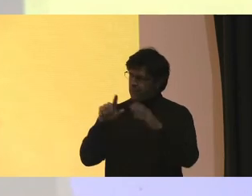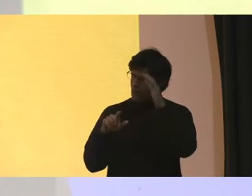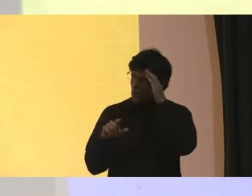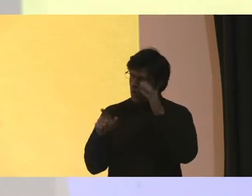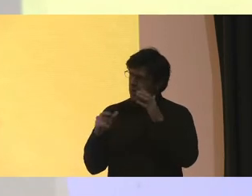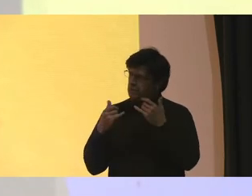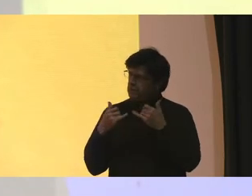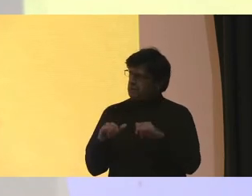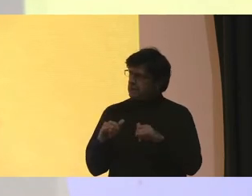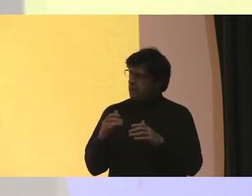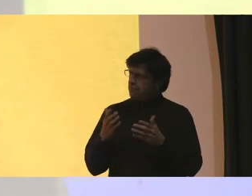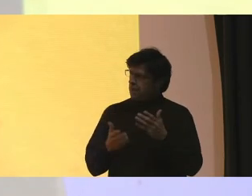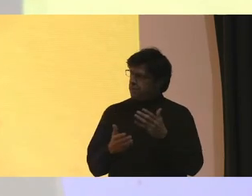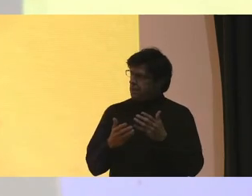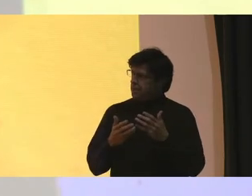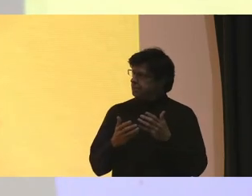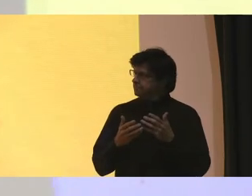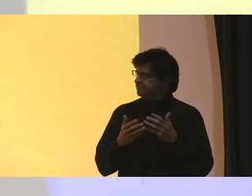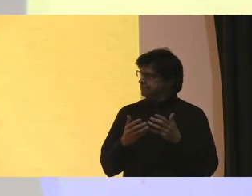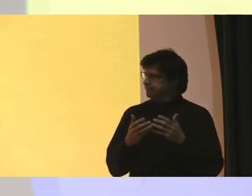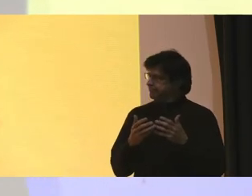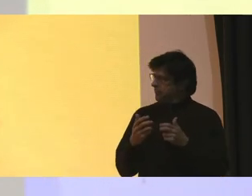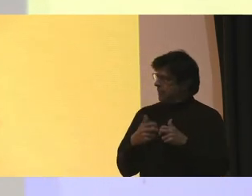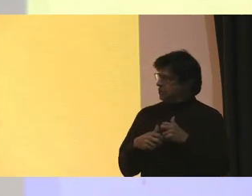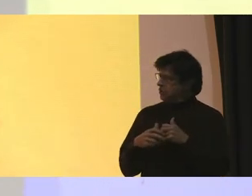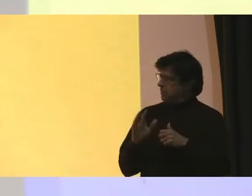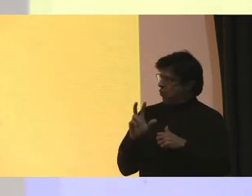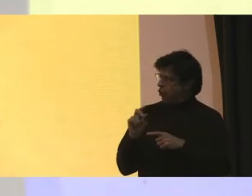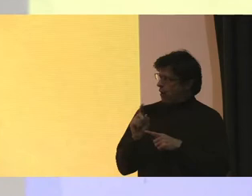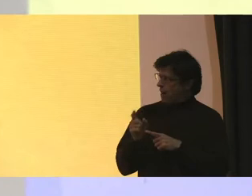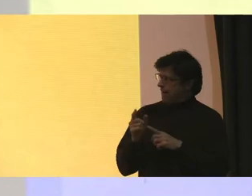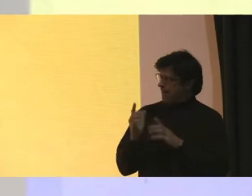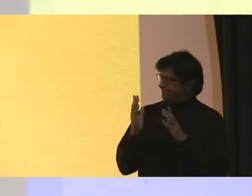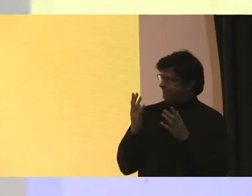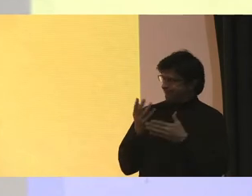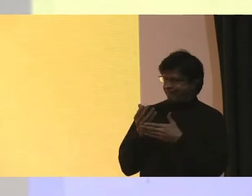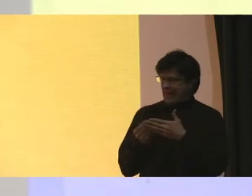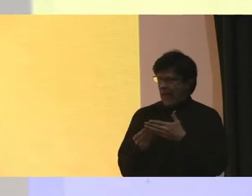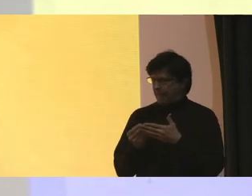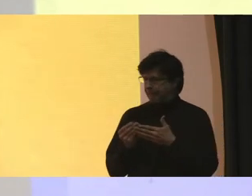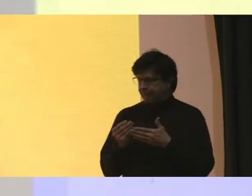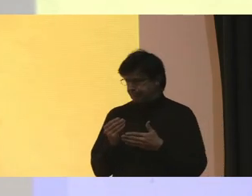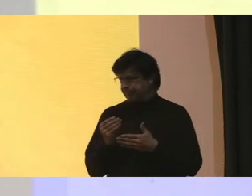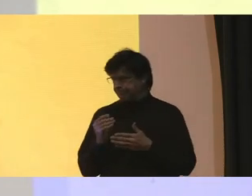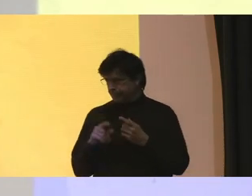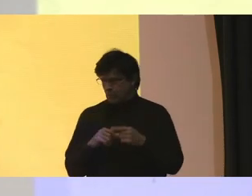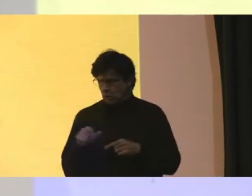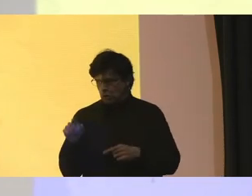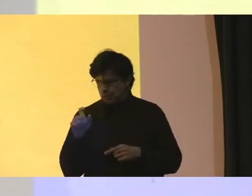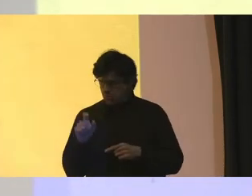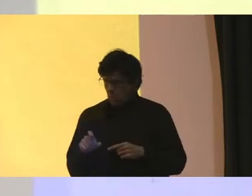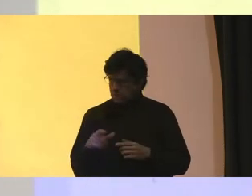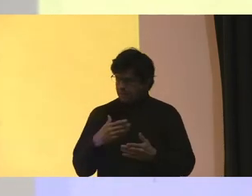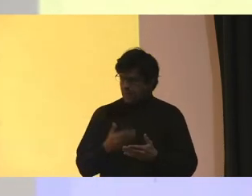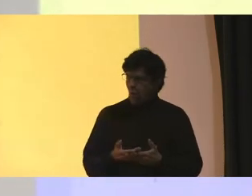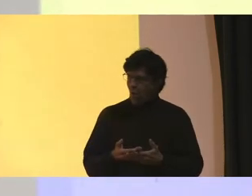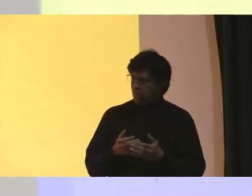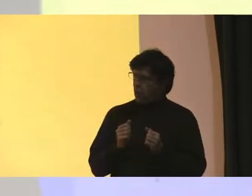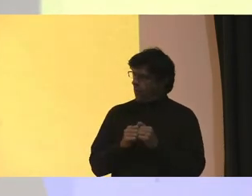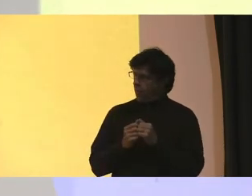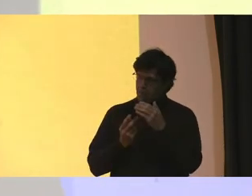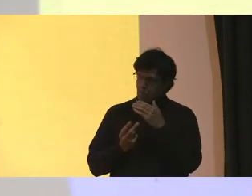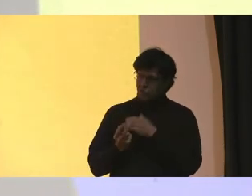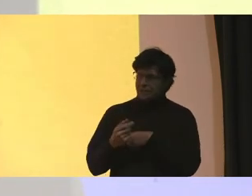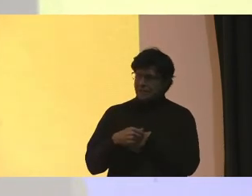still may be an issue Sounds like about a 30 minute gap In terms of when she is supposed to be home Or the projected